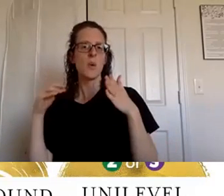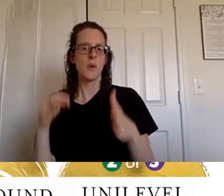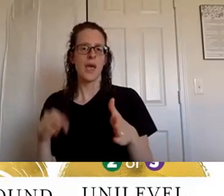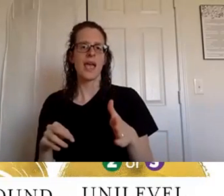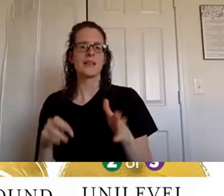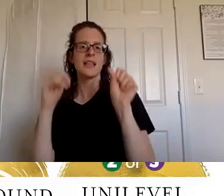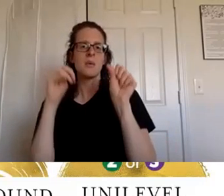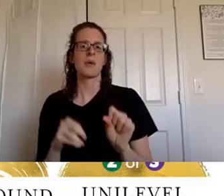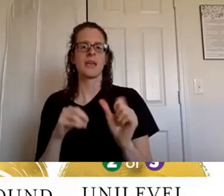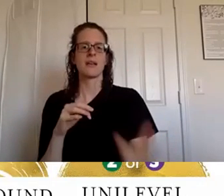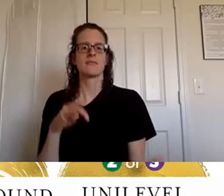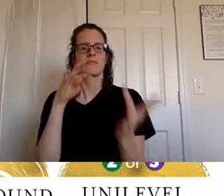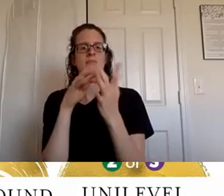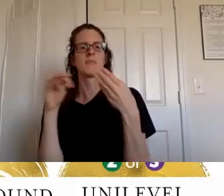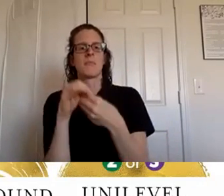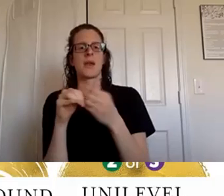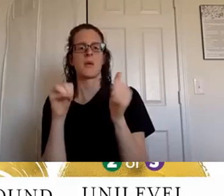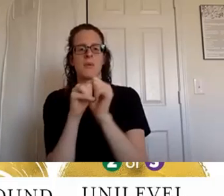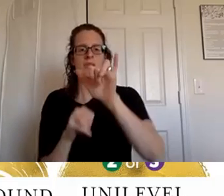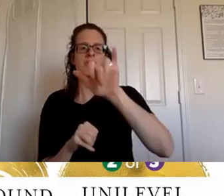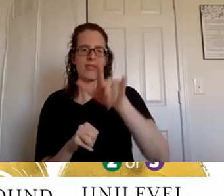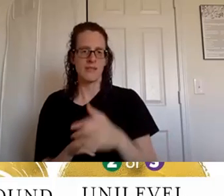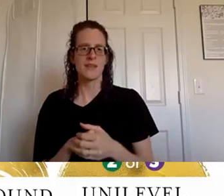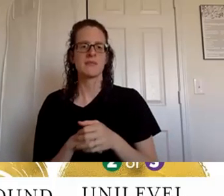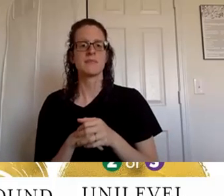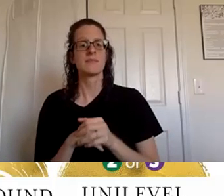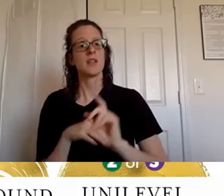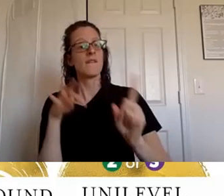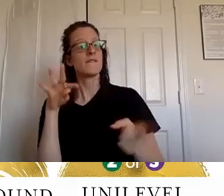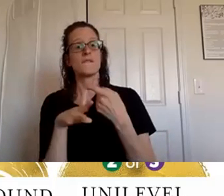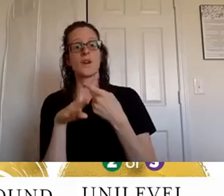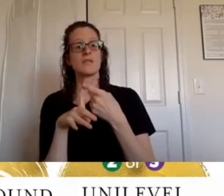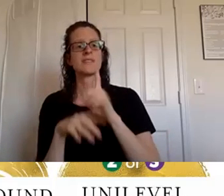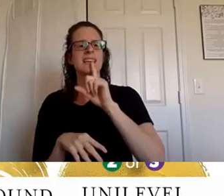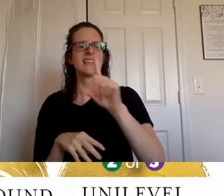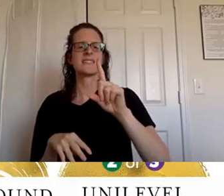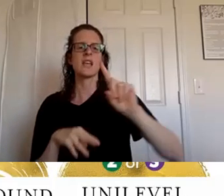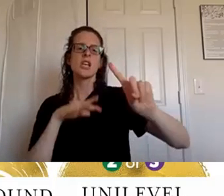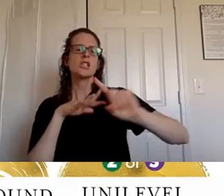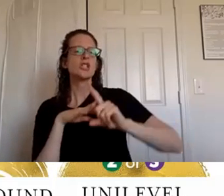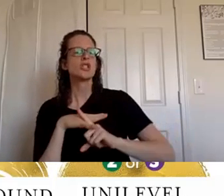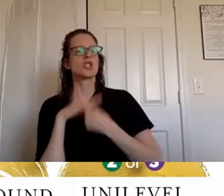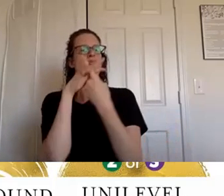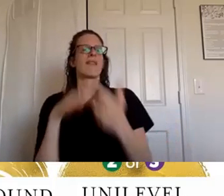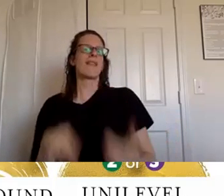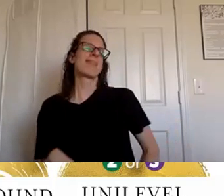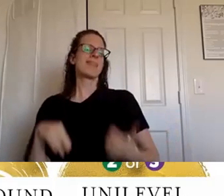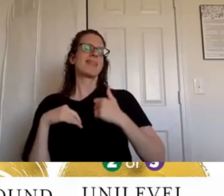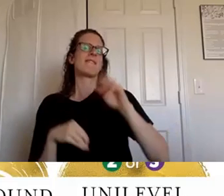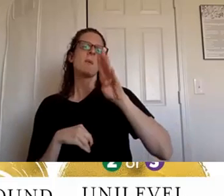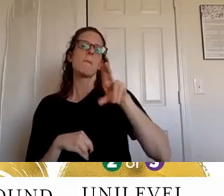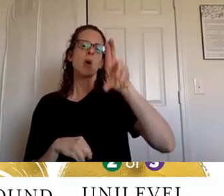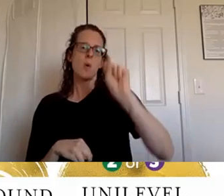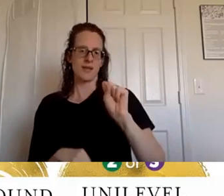we can make money with young living um the first is the start living bonus um